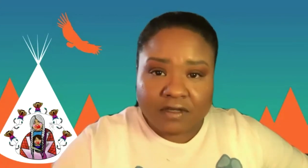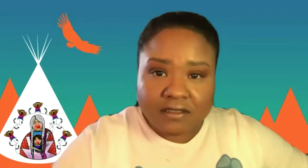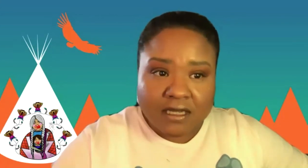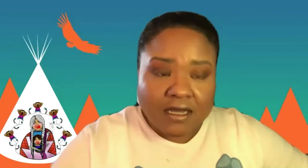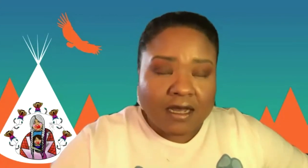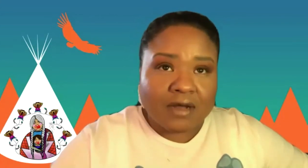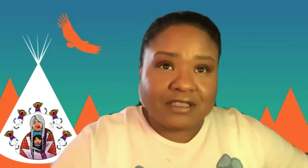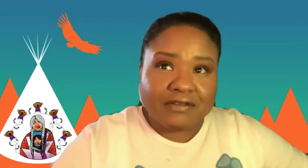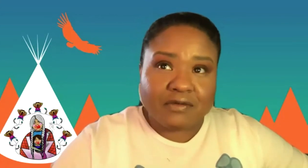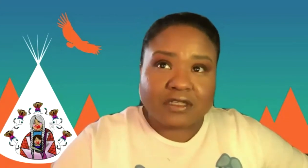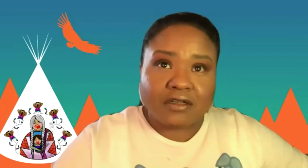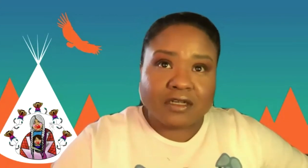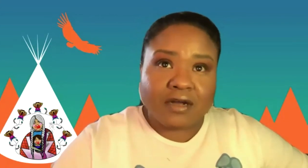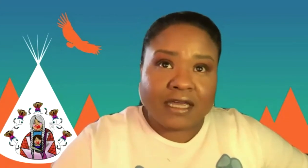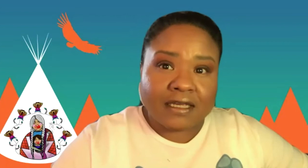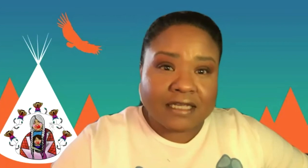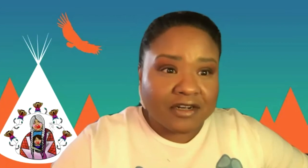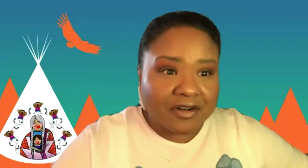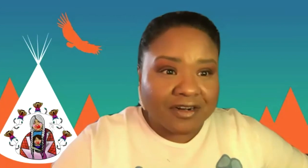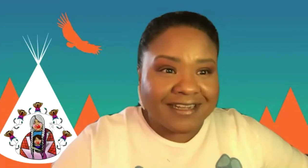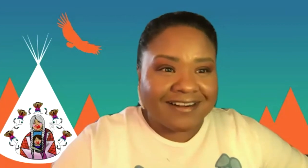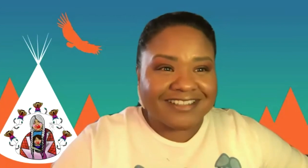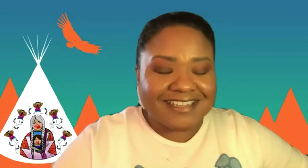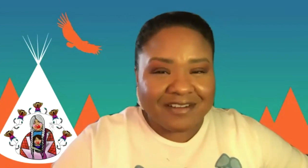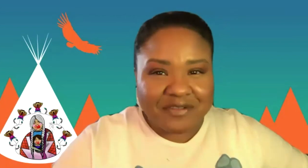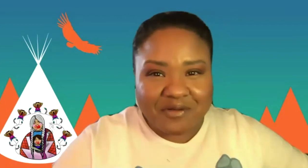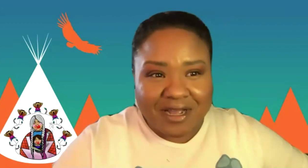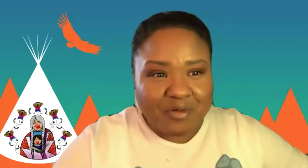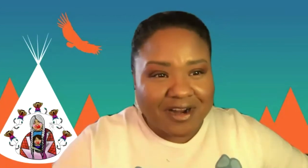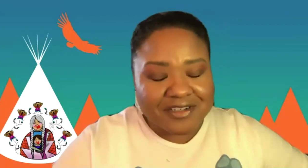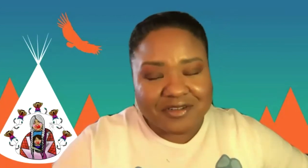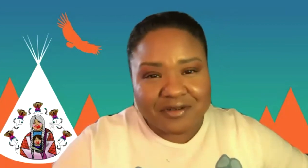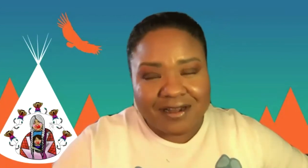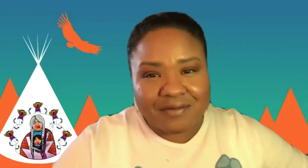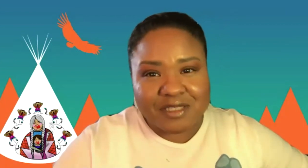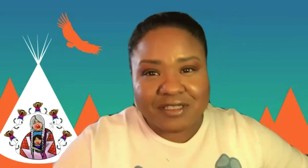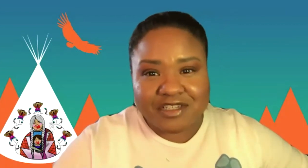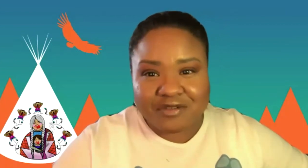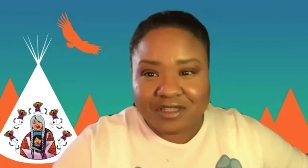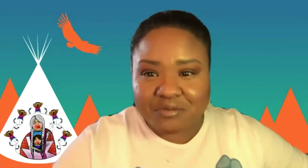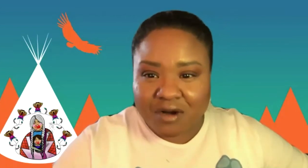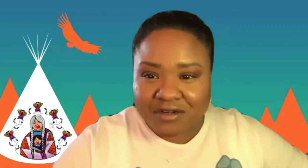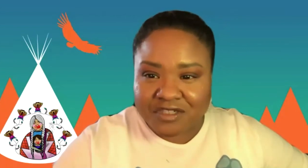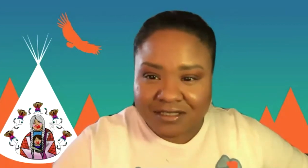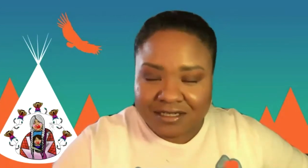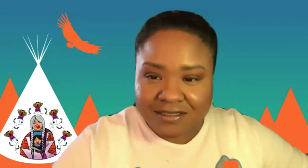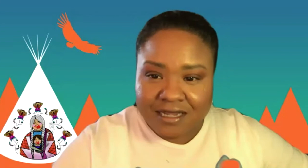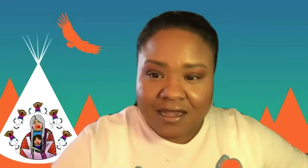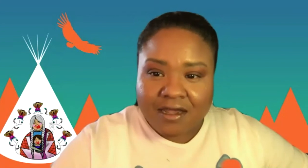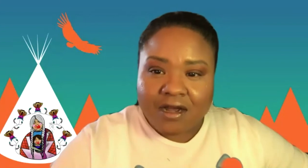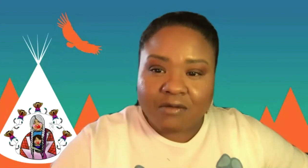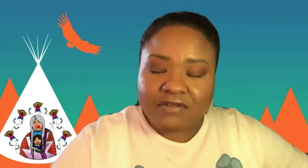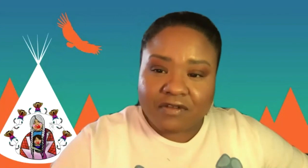Bart Davis. I believe he was also a senator in our state for a while prior to his position with the Department of Justice.